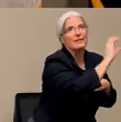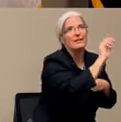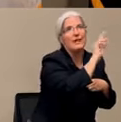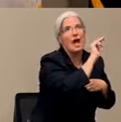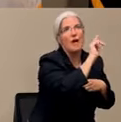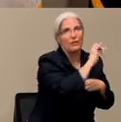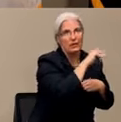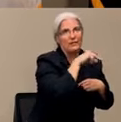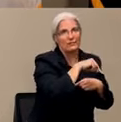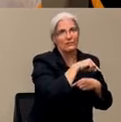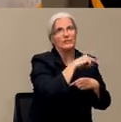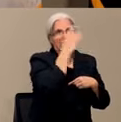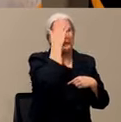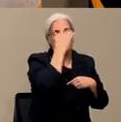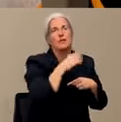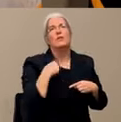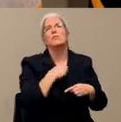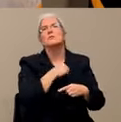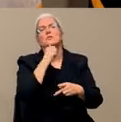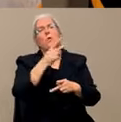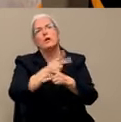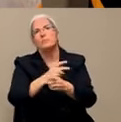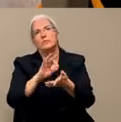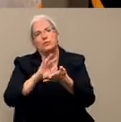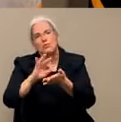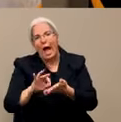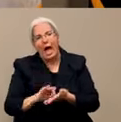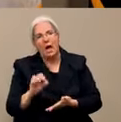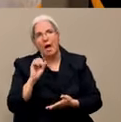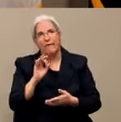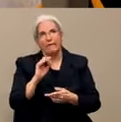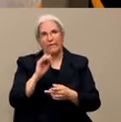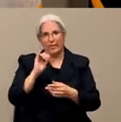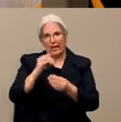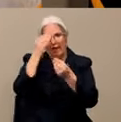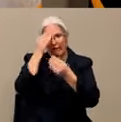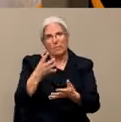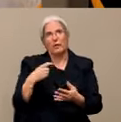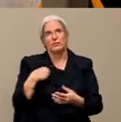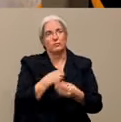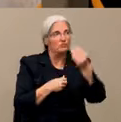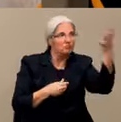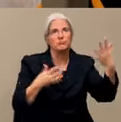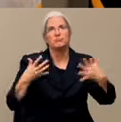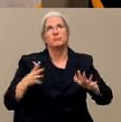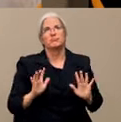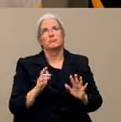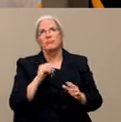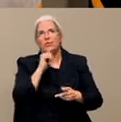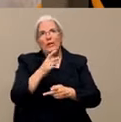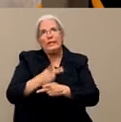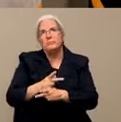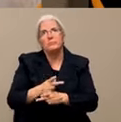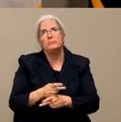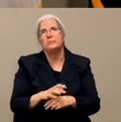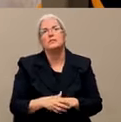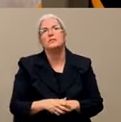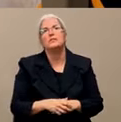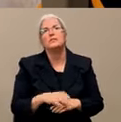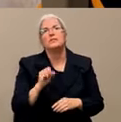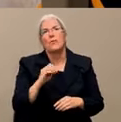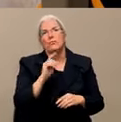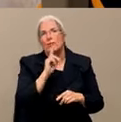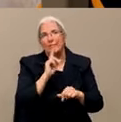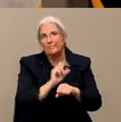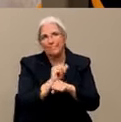hospital with this infection. So no, I actually don't have a count of that. Okay, with the same question, in terms of if